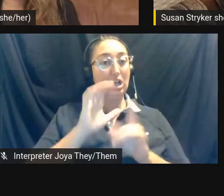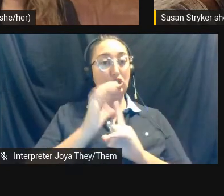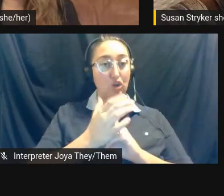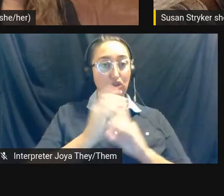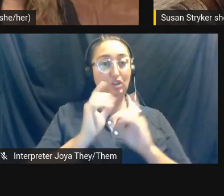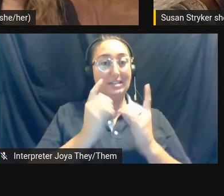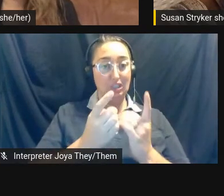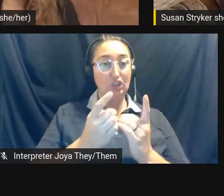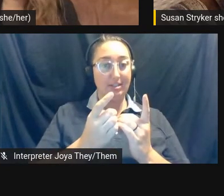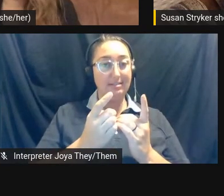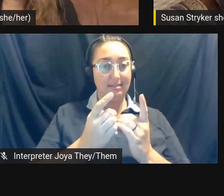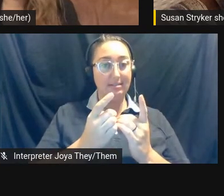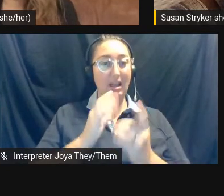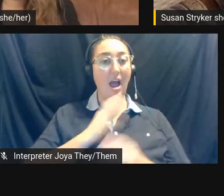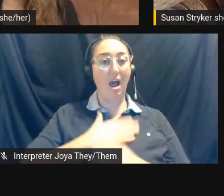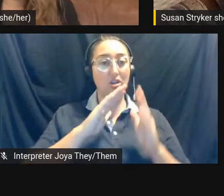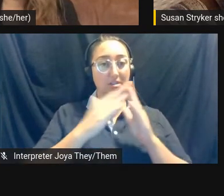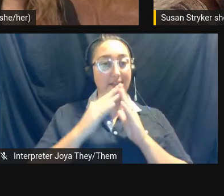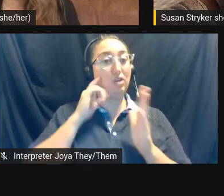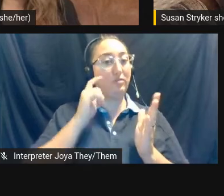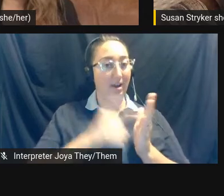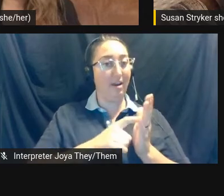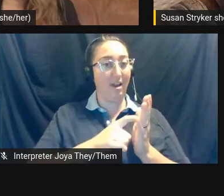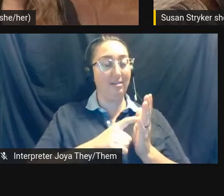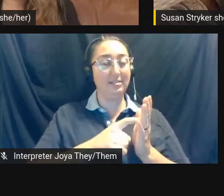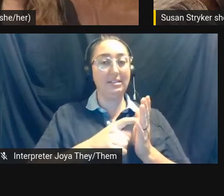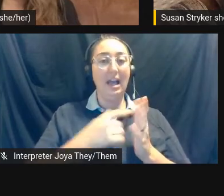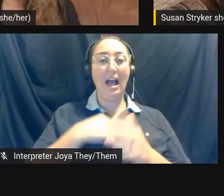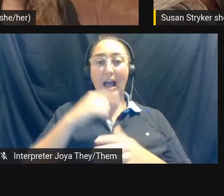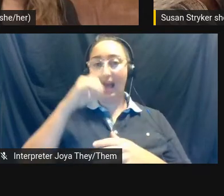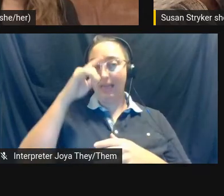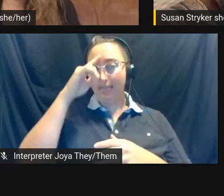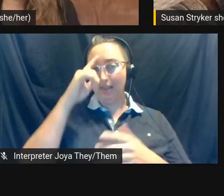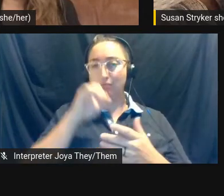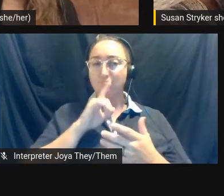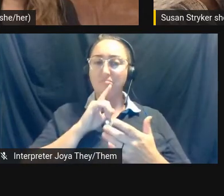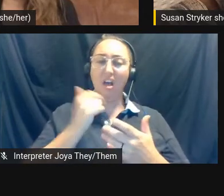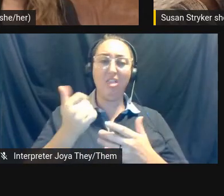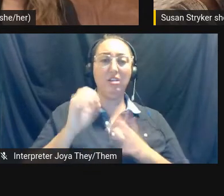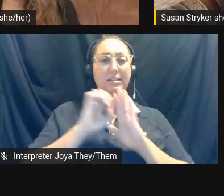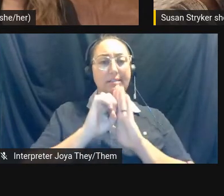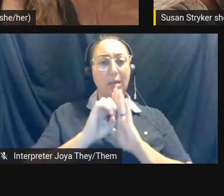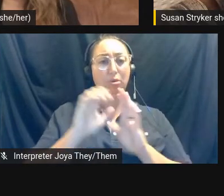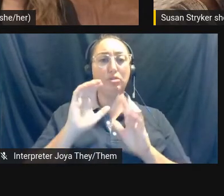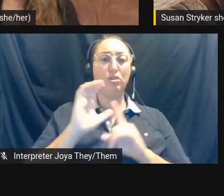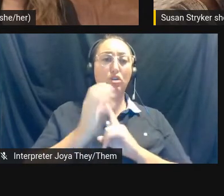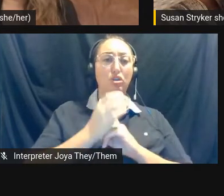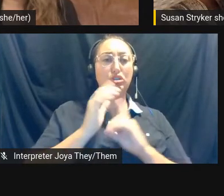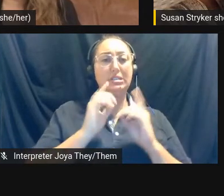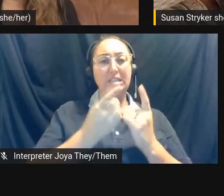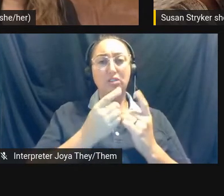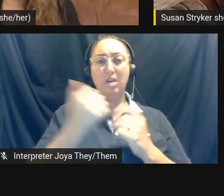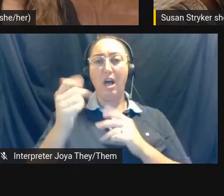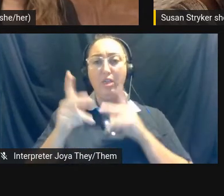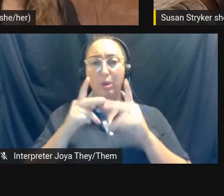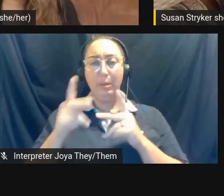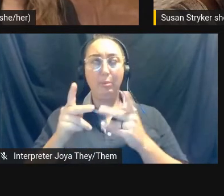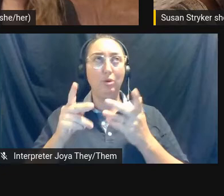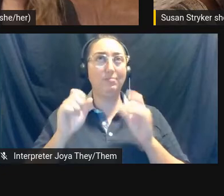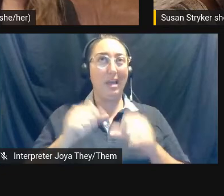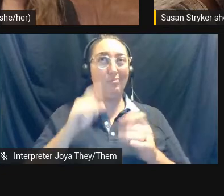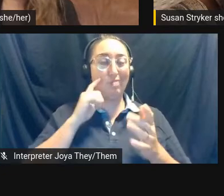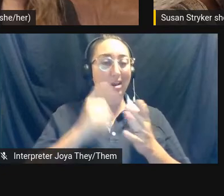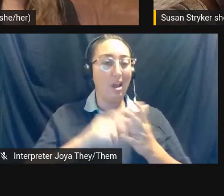by our city. I think loose examples of cultural districts for other people's reference point is